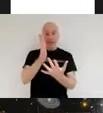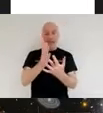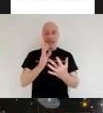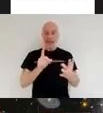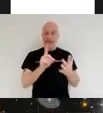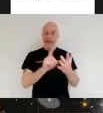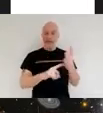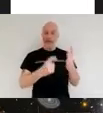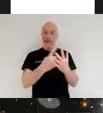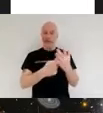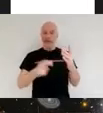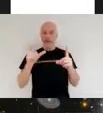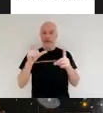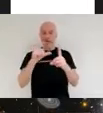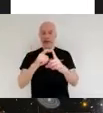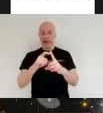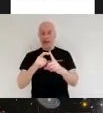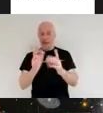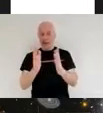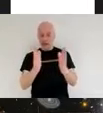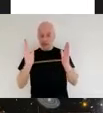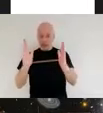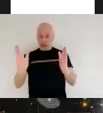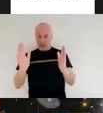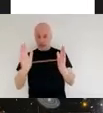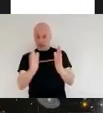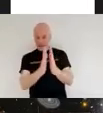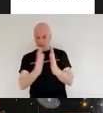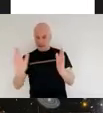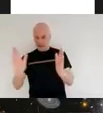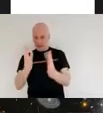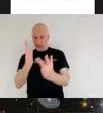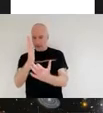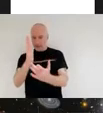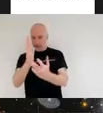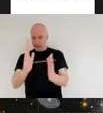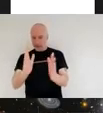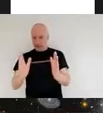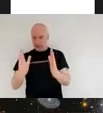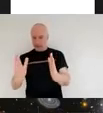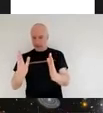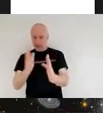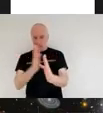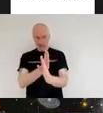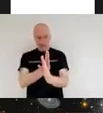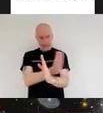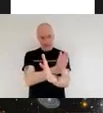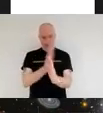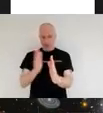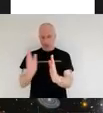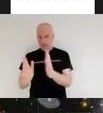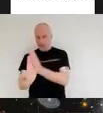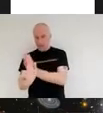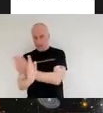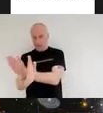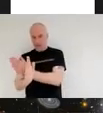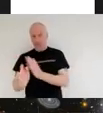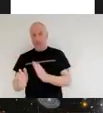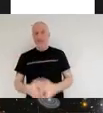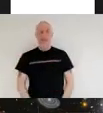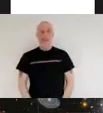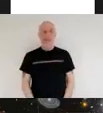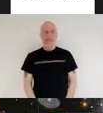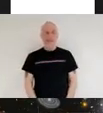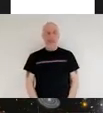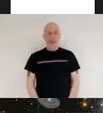looking in the mid infrared section of the infrared spectrum and the other three are going to be looking in the near infrared